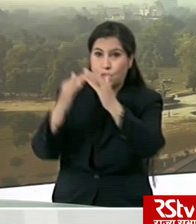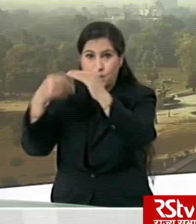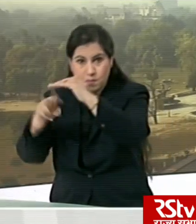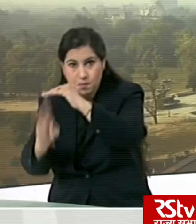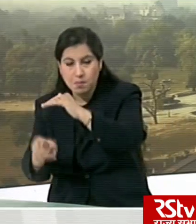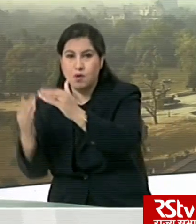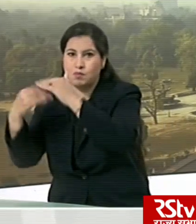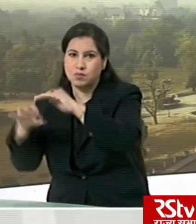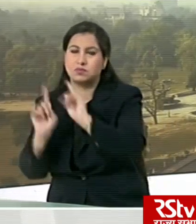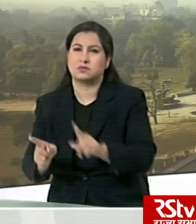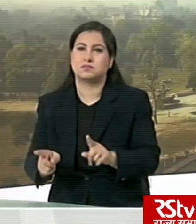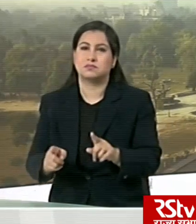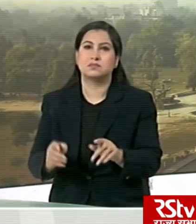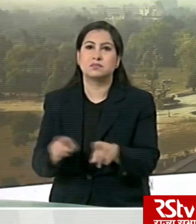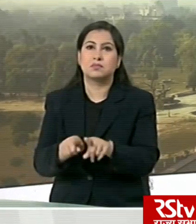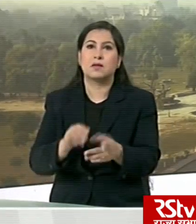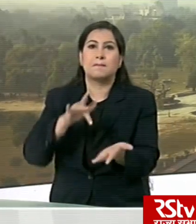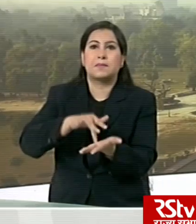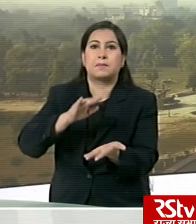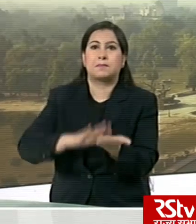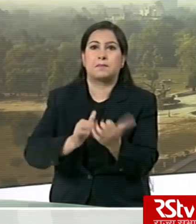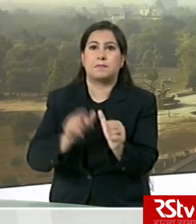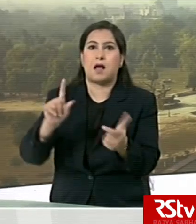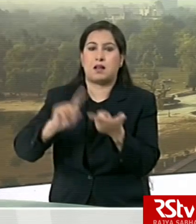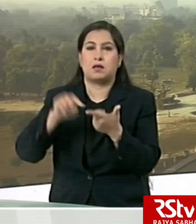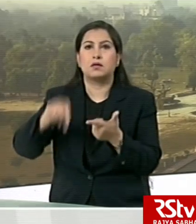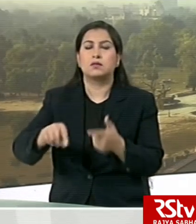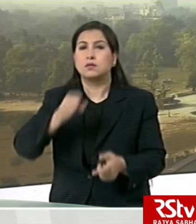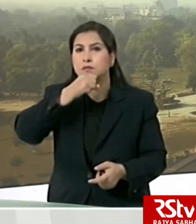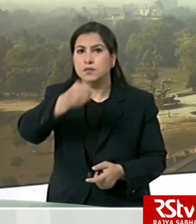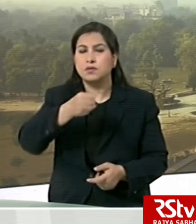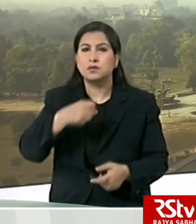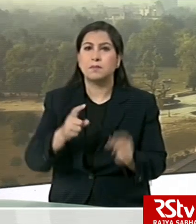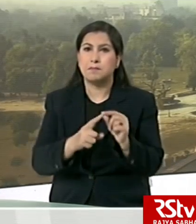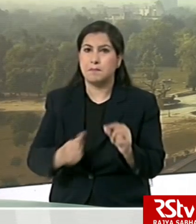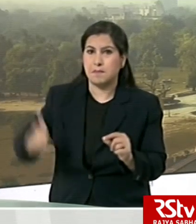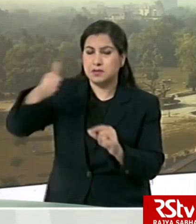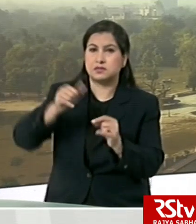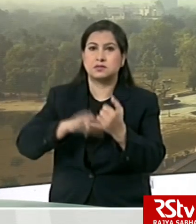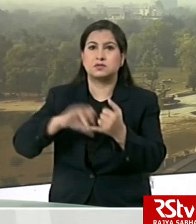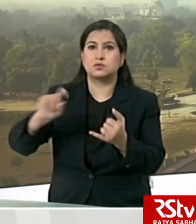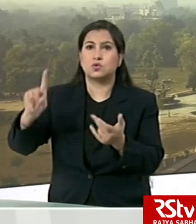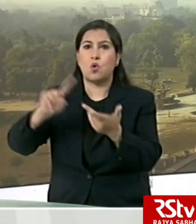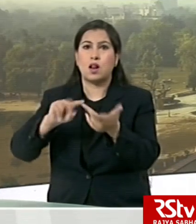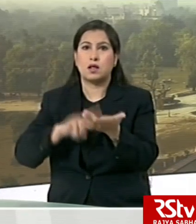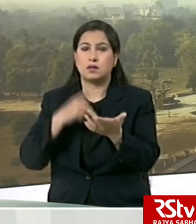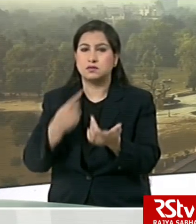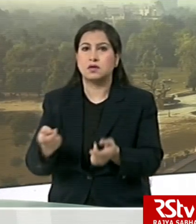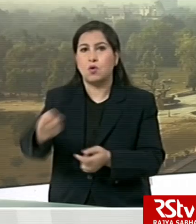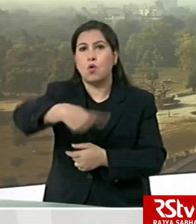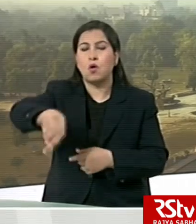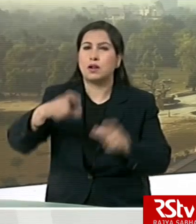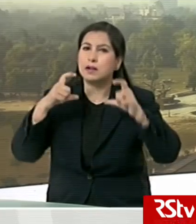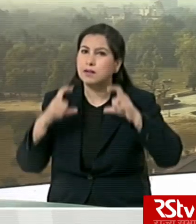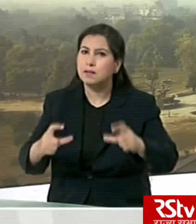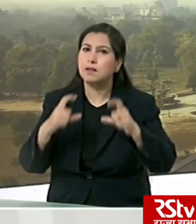first COVID-19 case in Malay. In an address, President Sohli urged the public to treat each other with care and